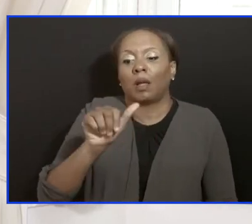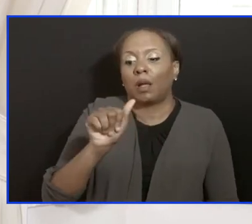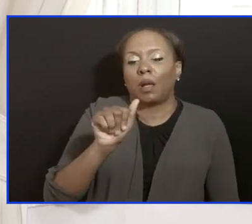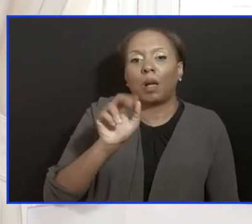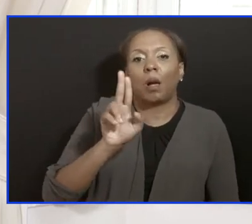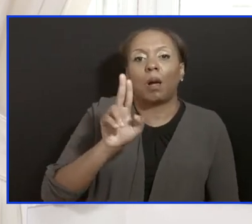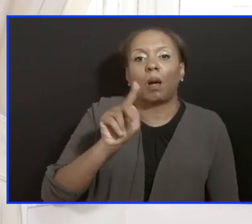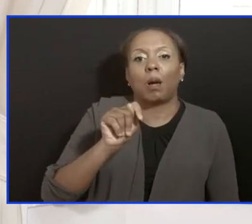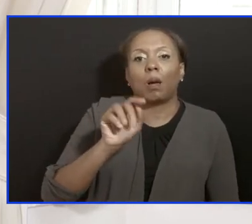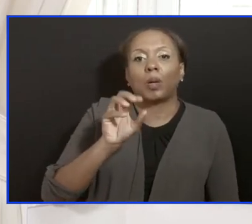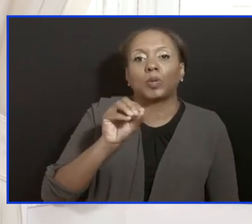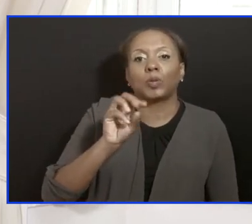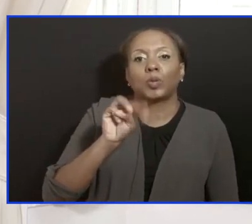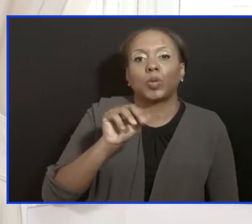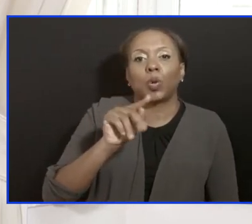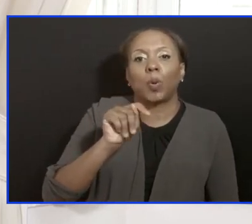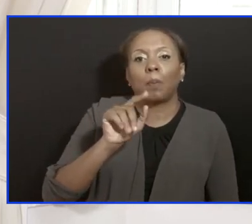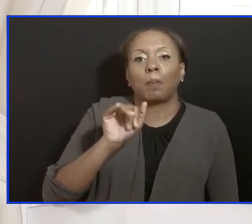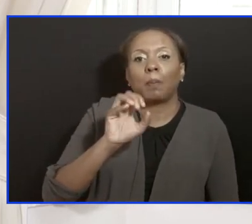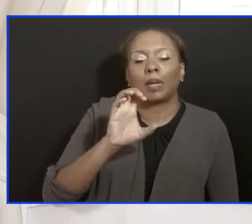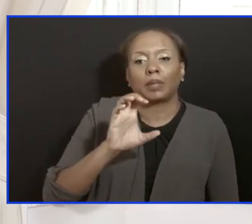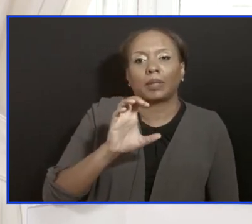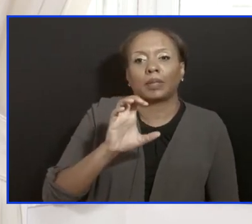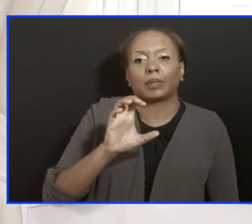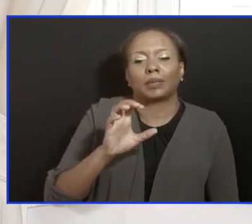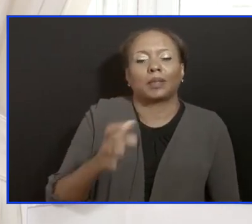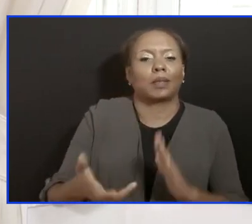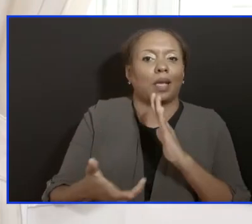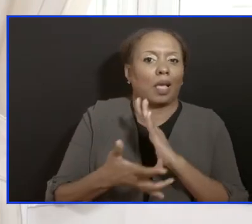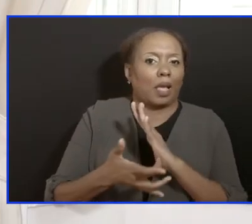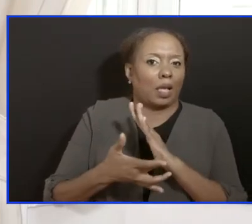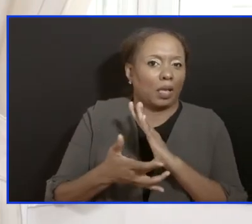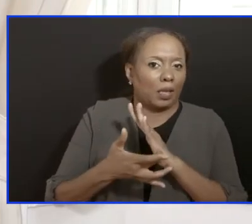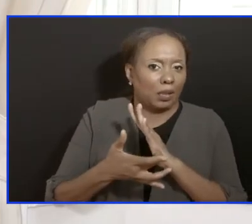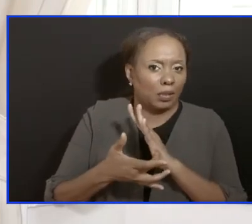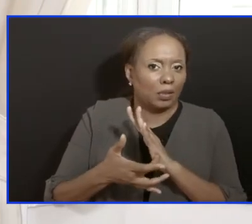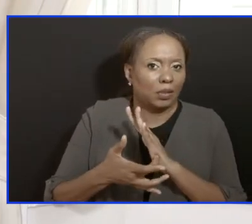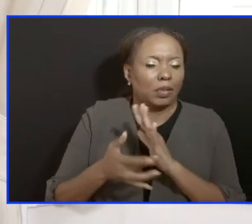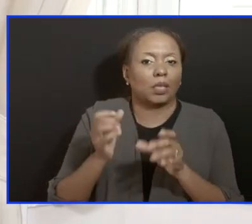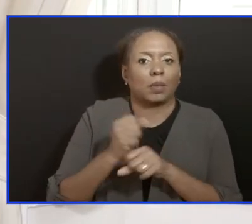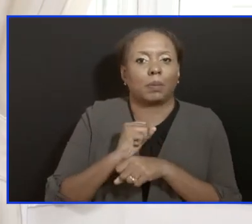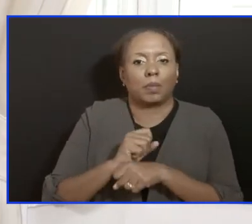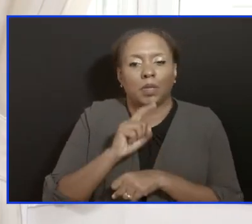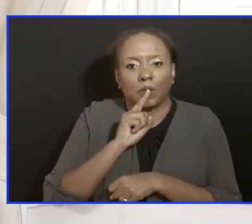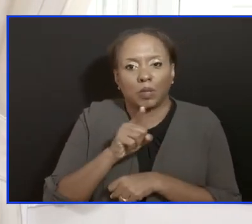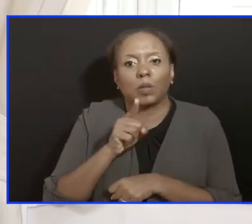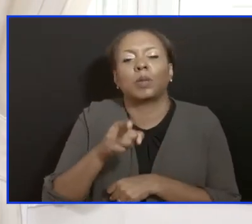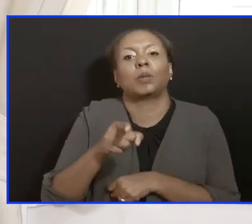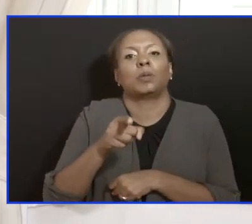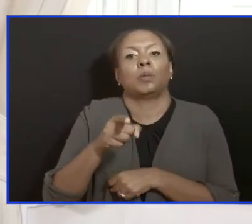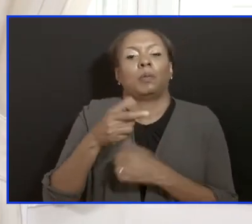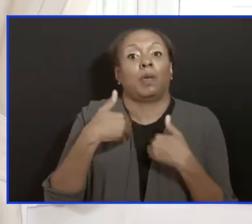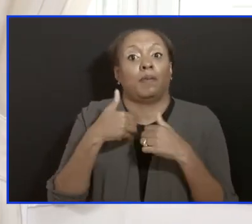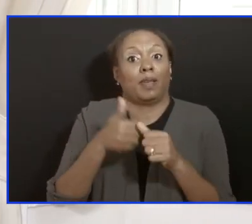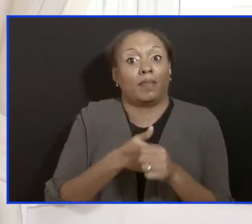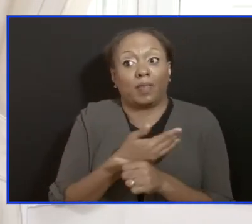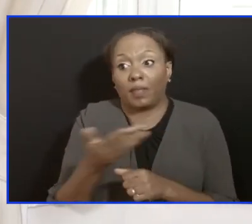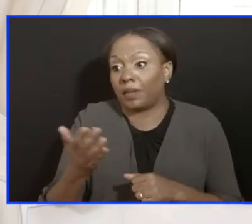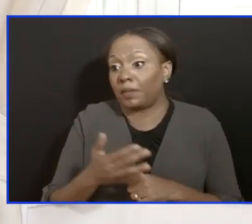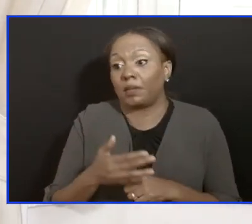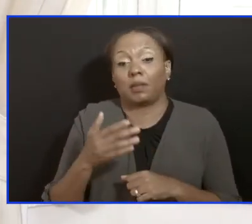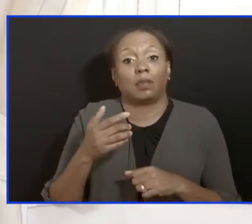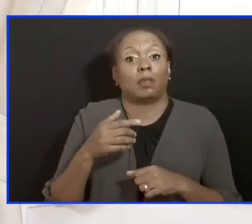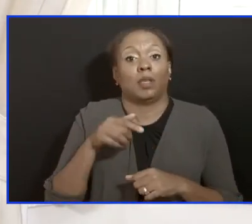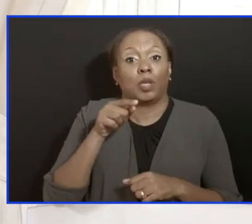NIS form that you will need to ensure that you get your claim and you are able to be comfortable.